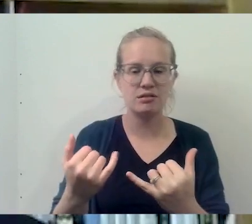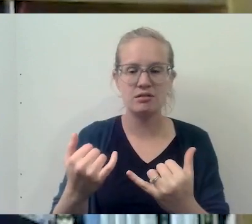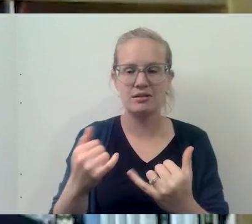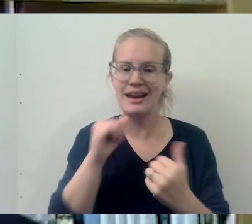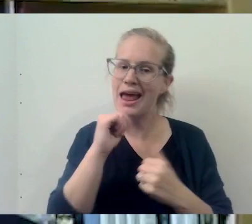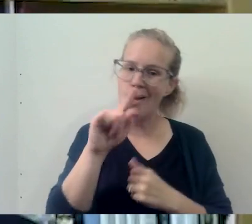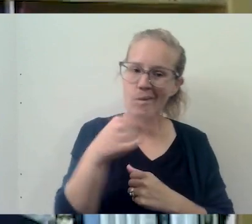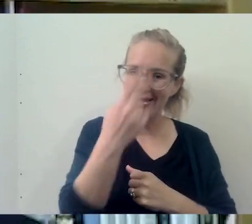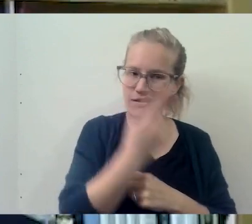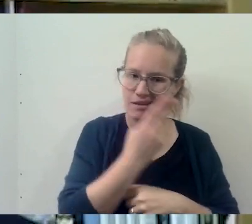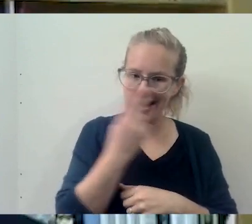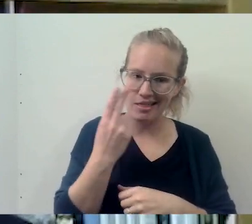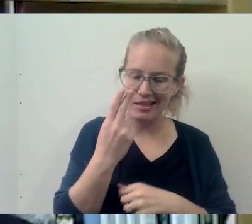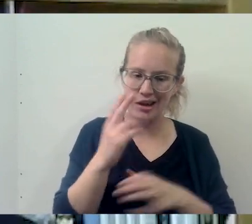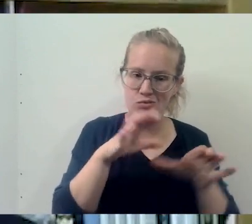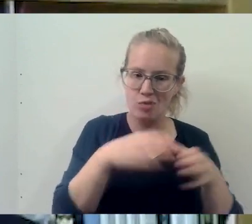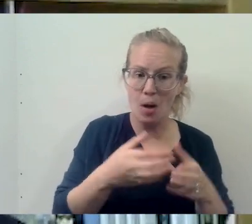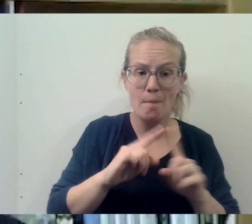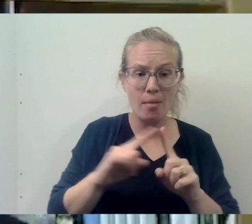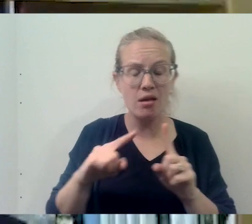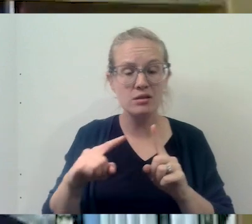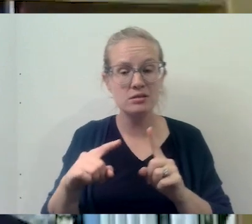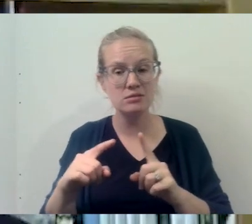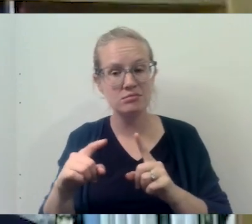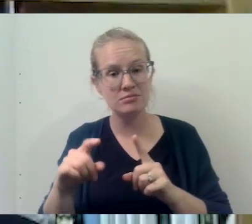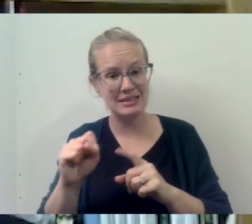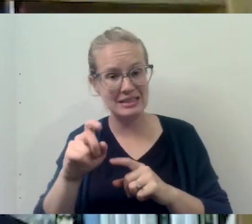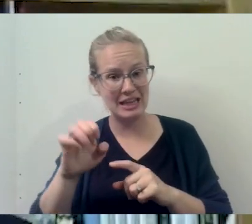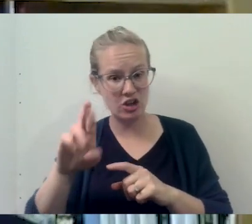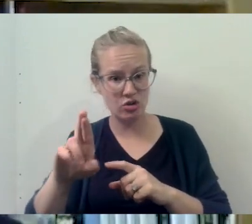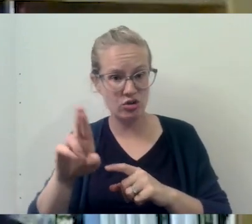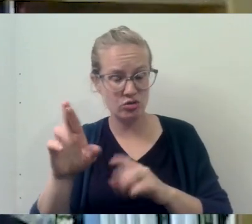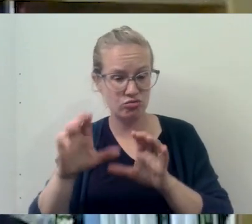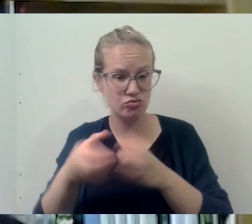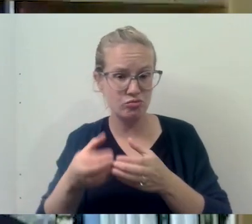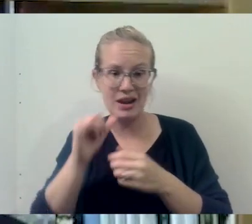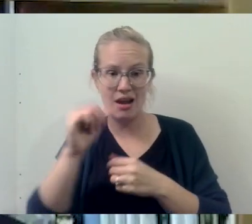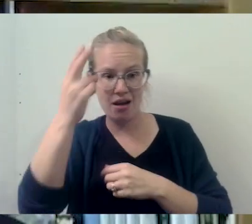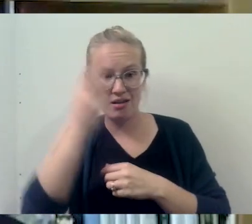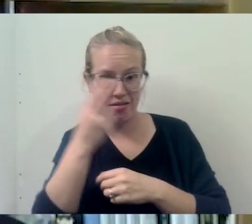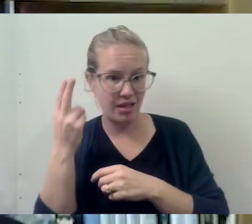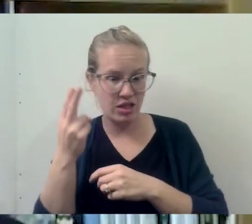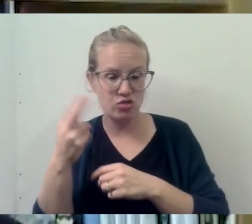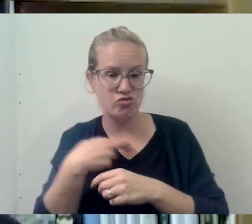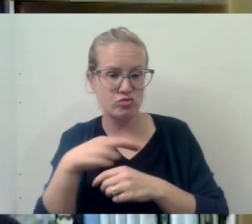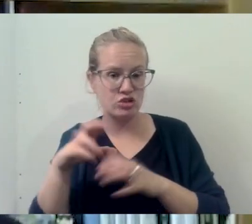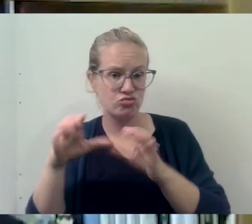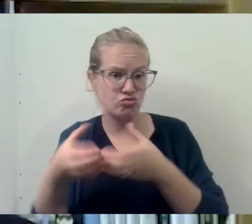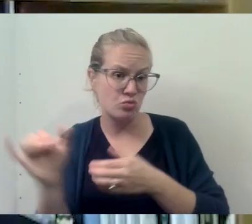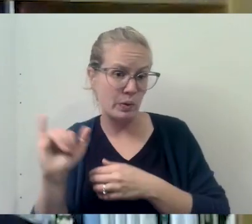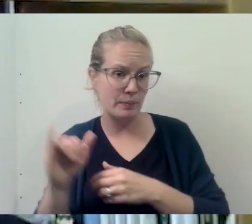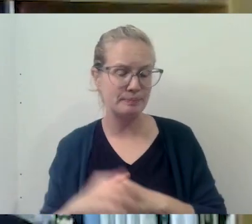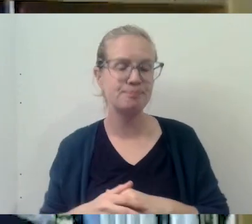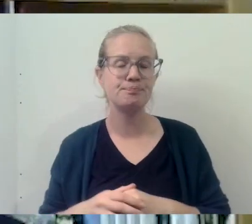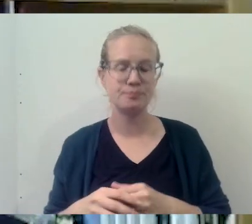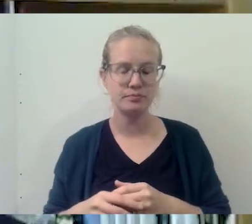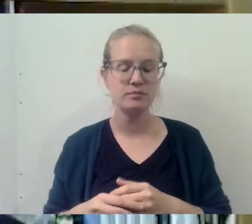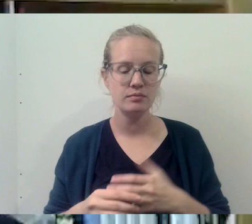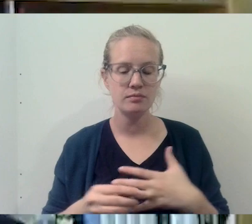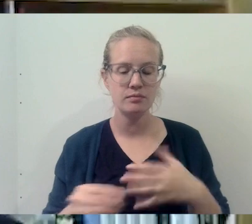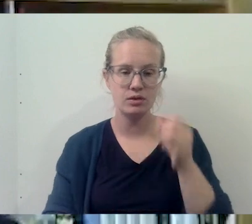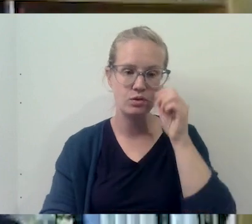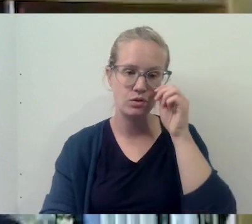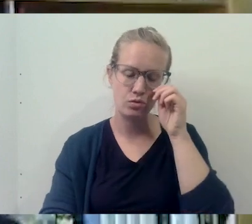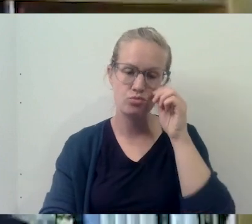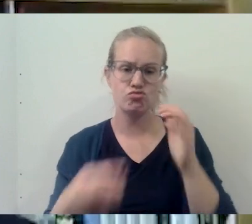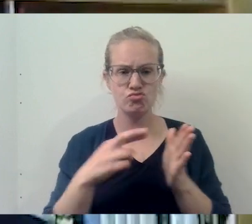by, you know, the Catholic crowd, but also, uh, the secular and, uh, non-Catholic, uh, uh, religious crowd as well. So that research is